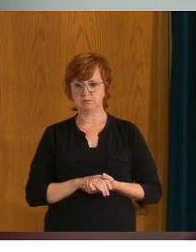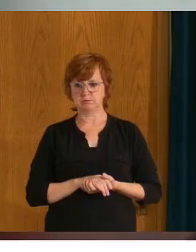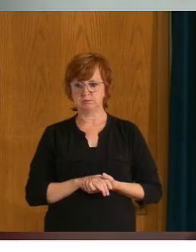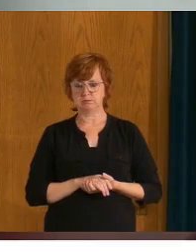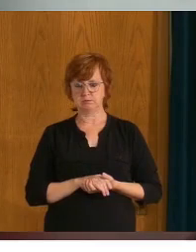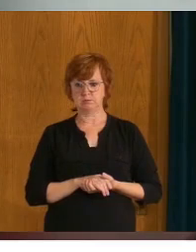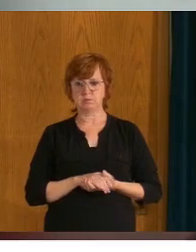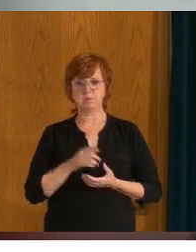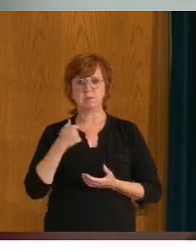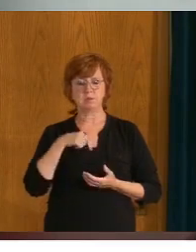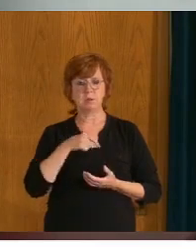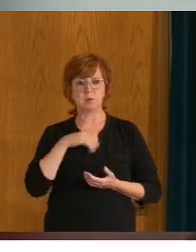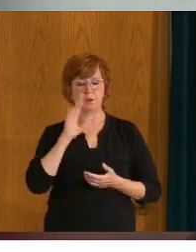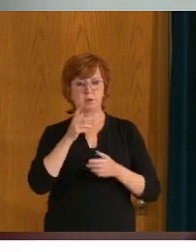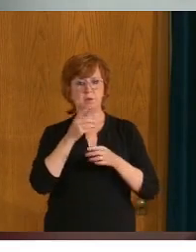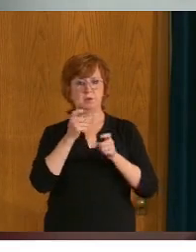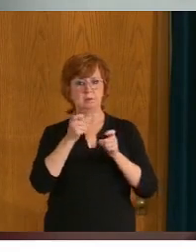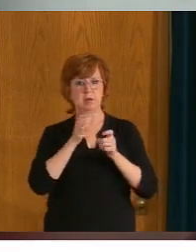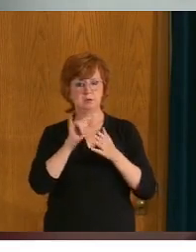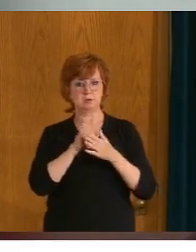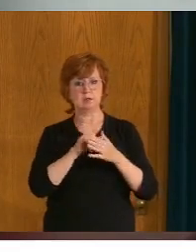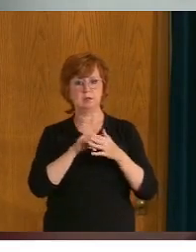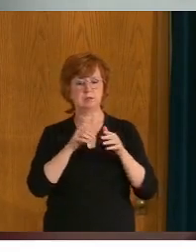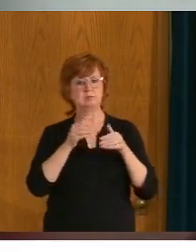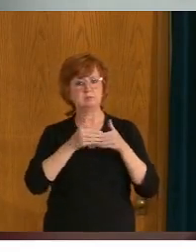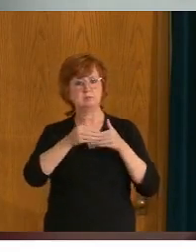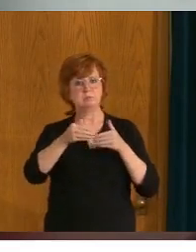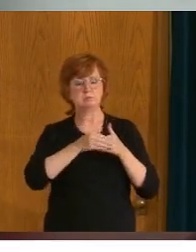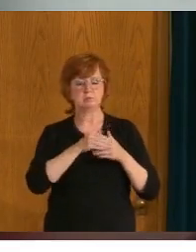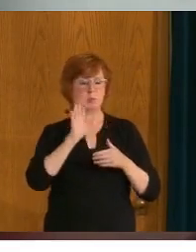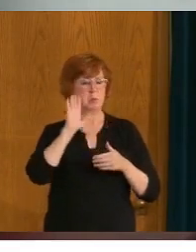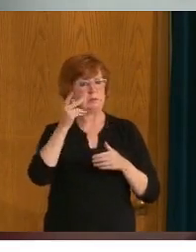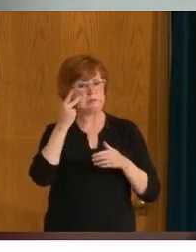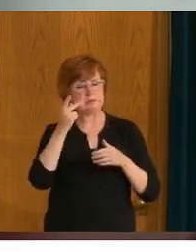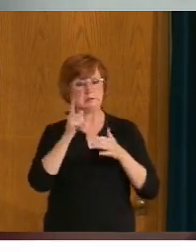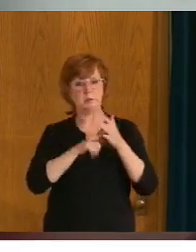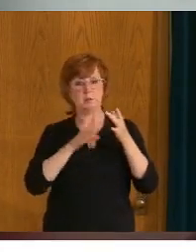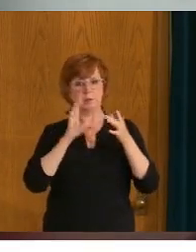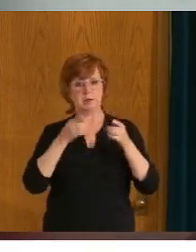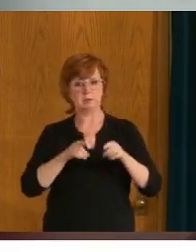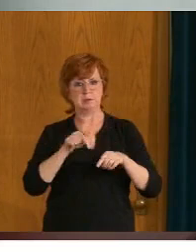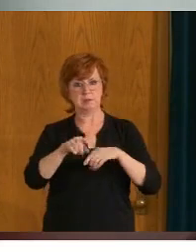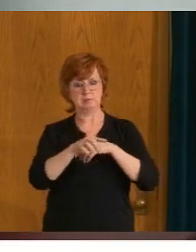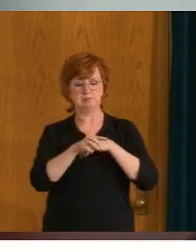other respiratory illnesses. And we move into this next phase of our response to pandemic.